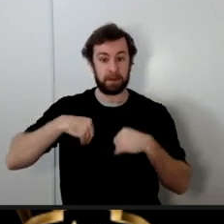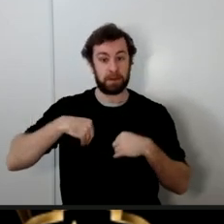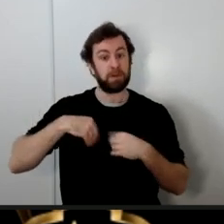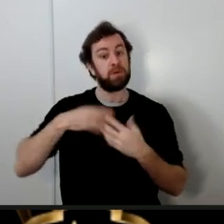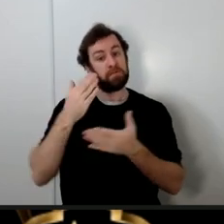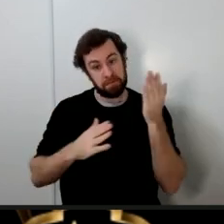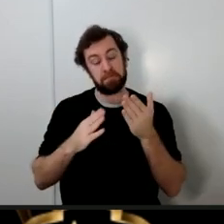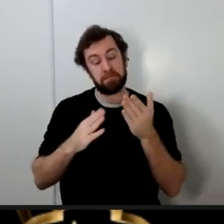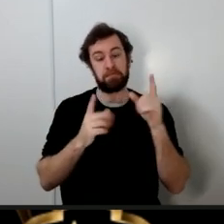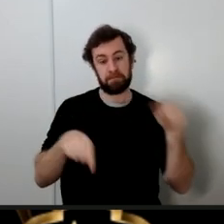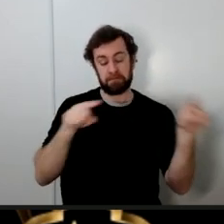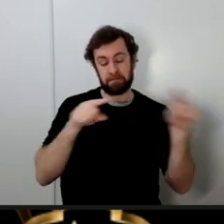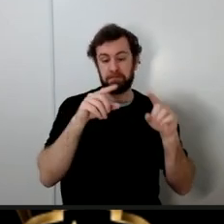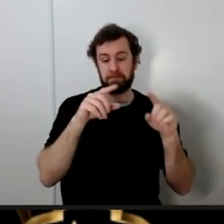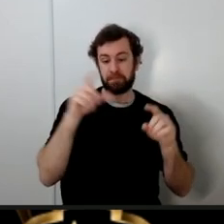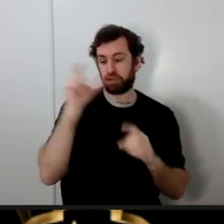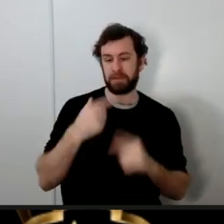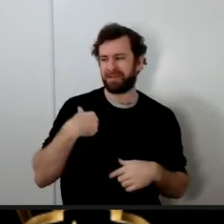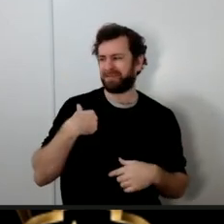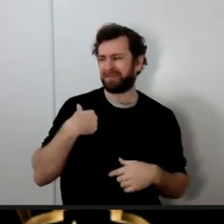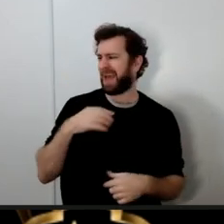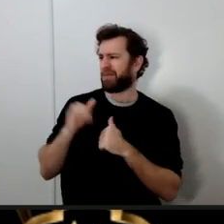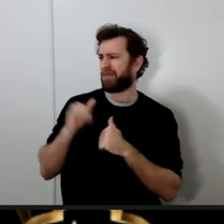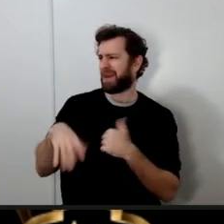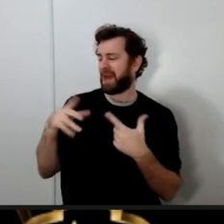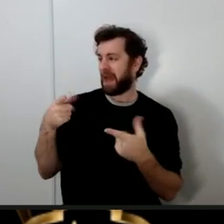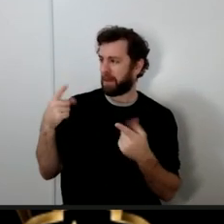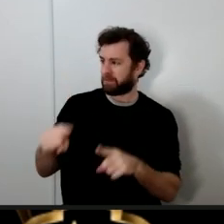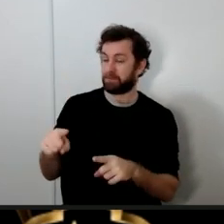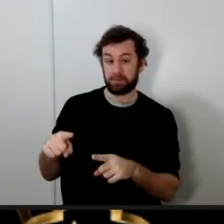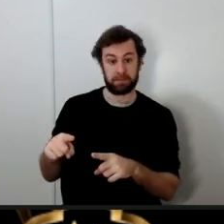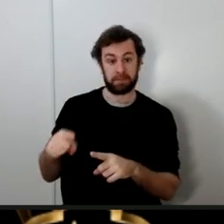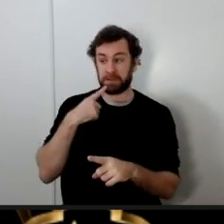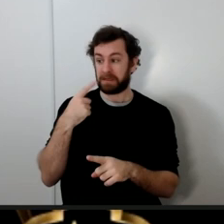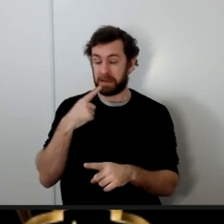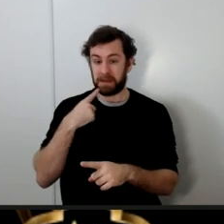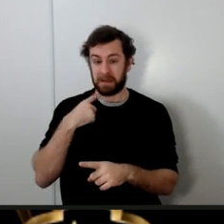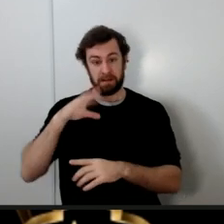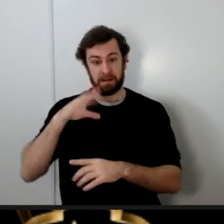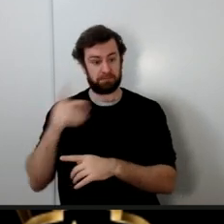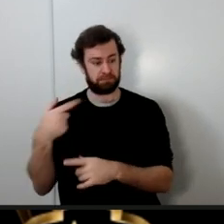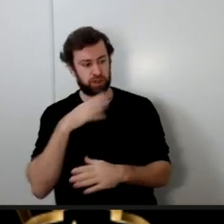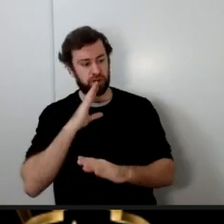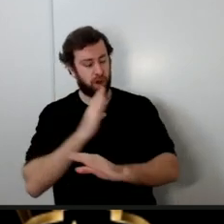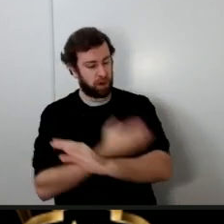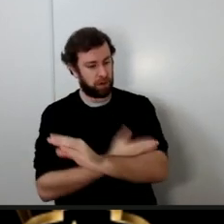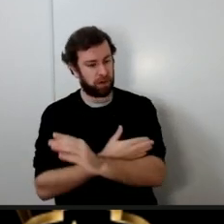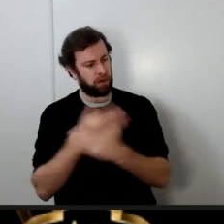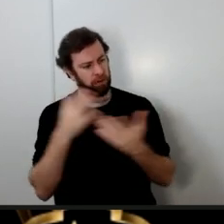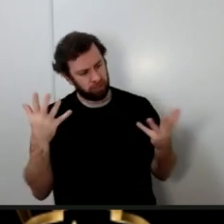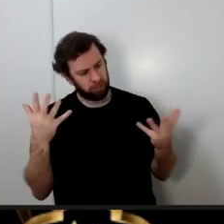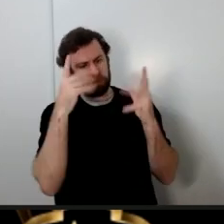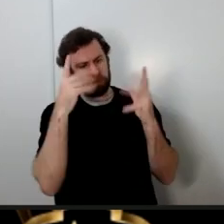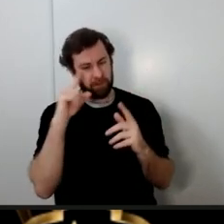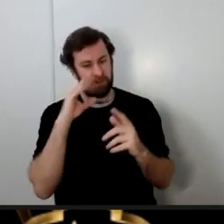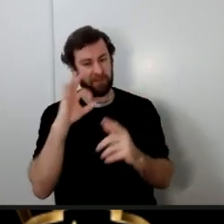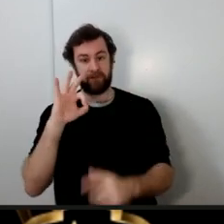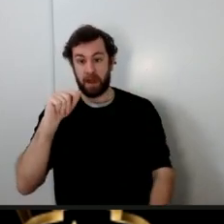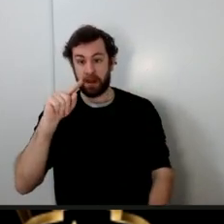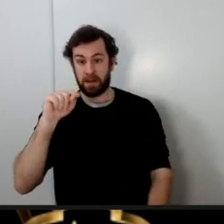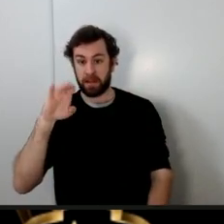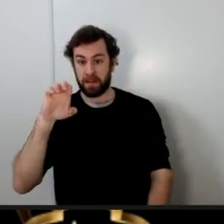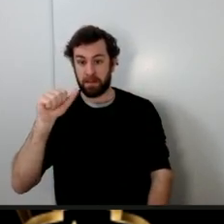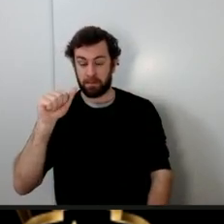didn't these companions hear the prophet praising his daughter Fatima doesn't Bukhari state that the prophet said Fatima is a part of me